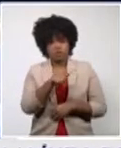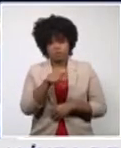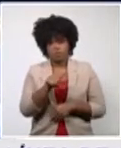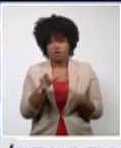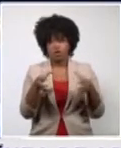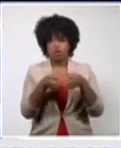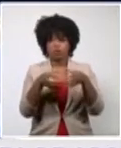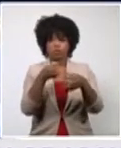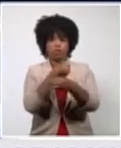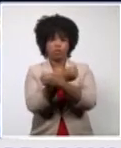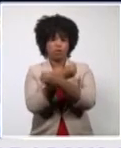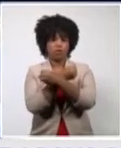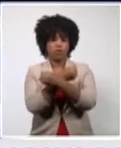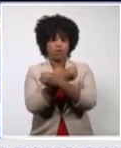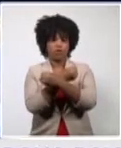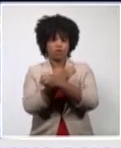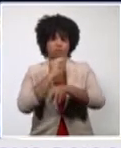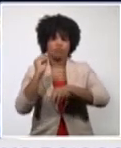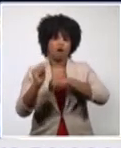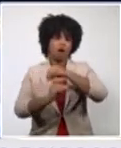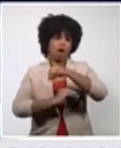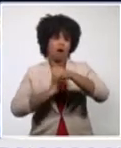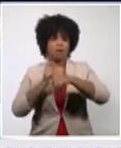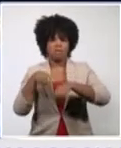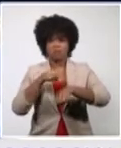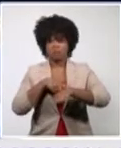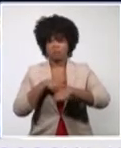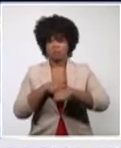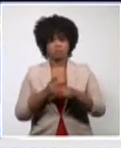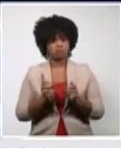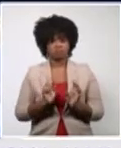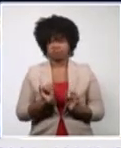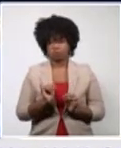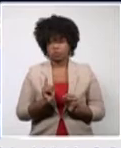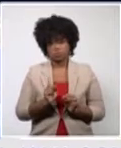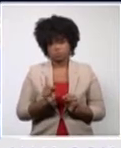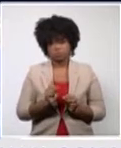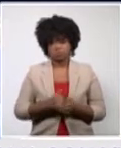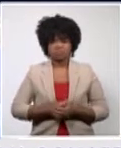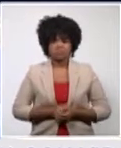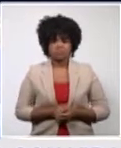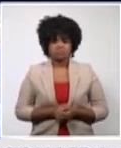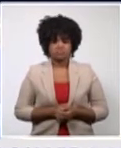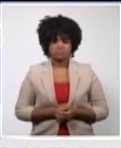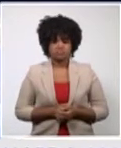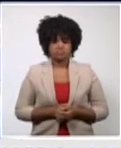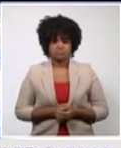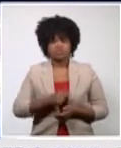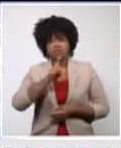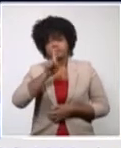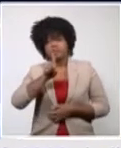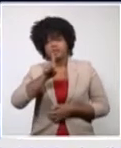we have 131 cases, that is 7.1%.